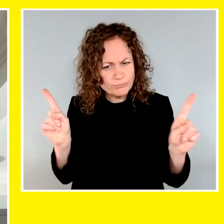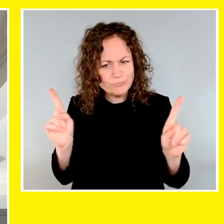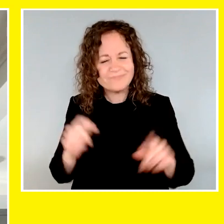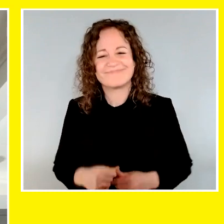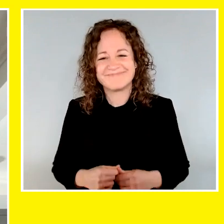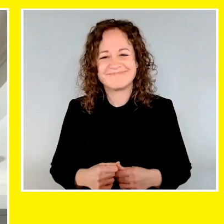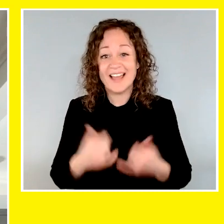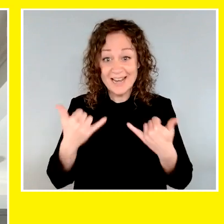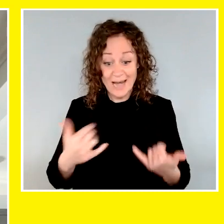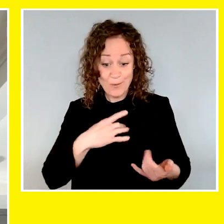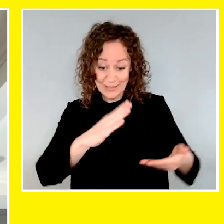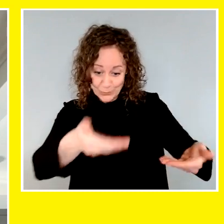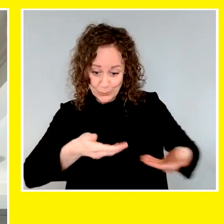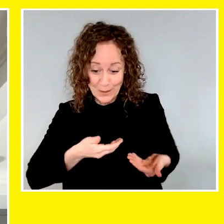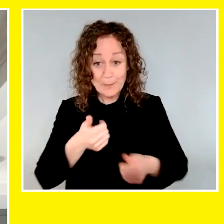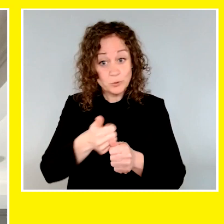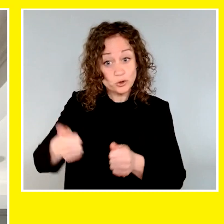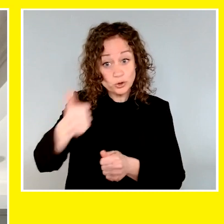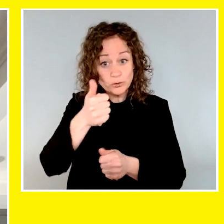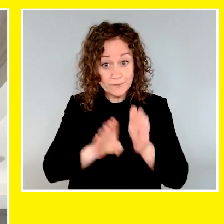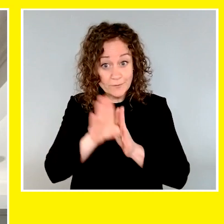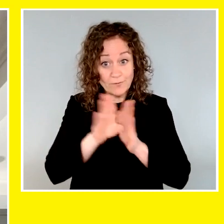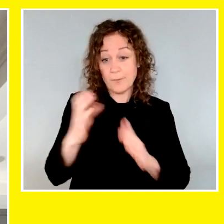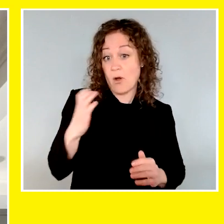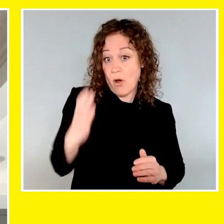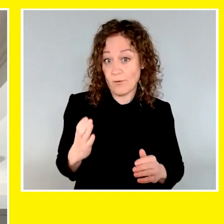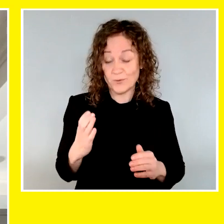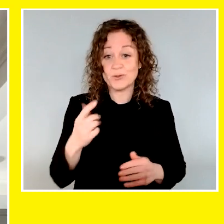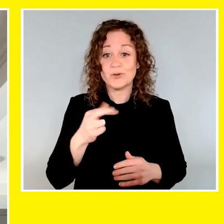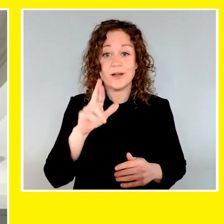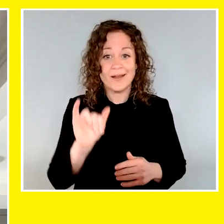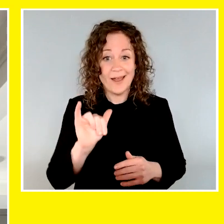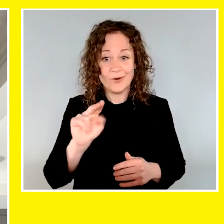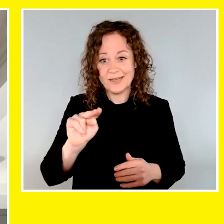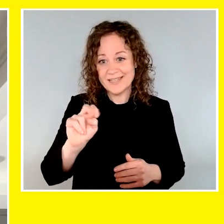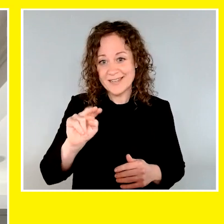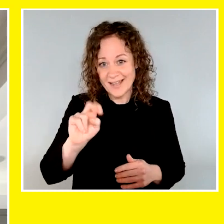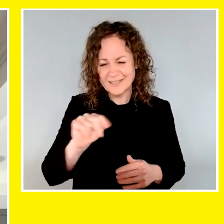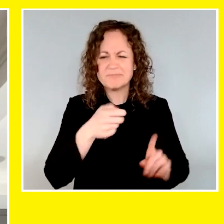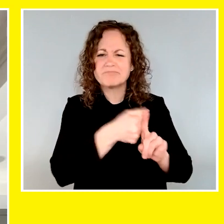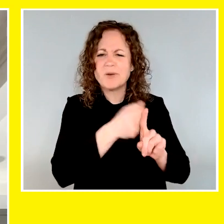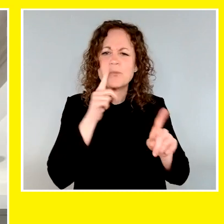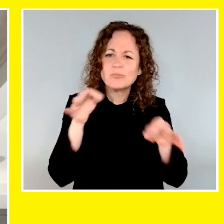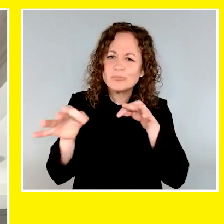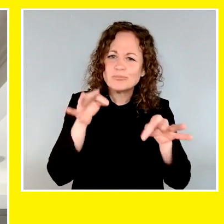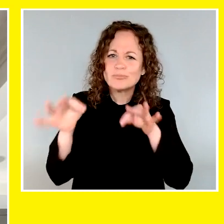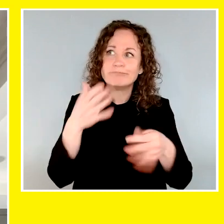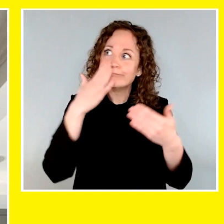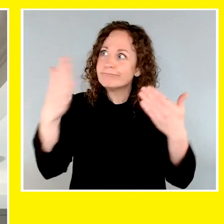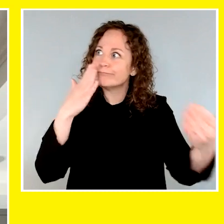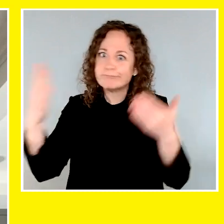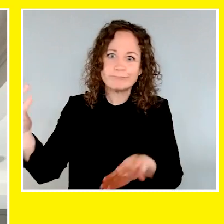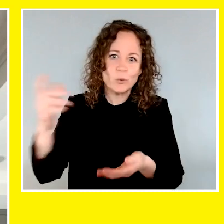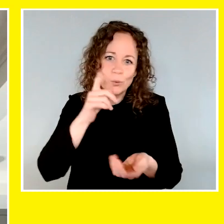at no cost to their partners. And now I'd like to welcome CNIB's Chief Development Officer, Gary Minson, to recognize some of the very